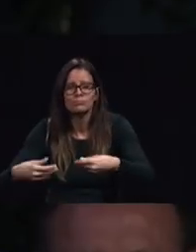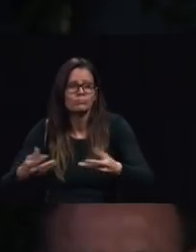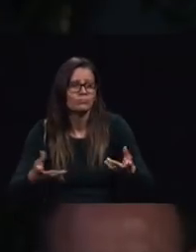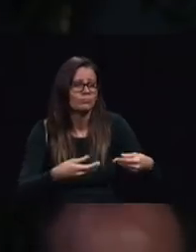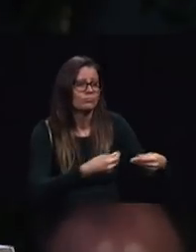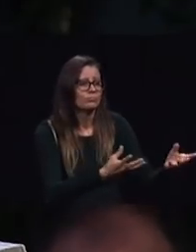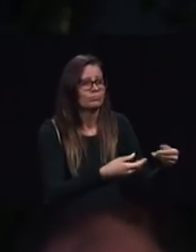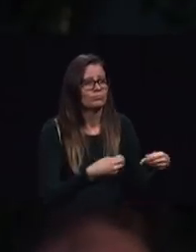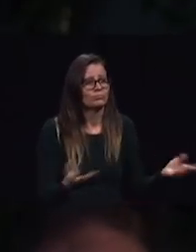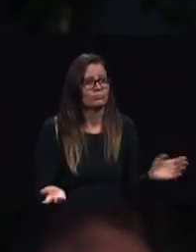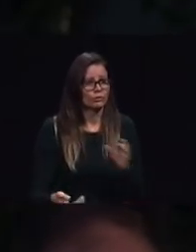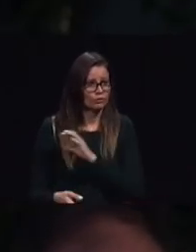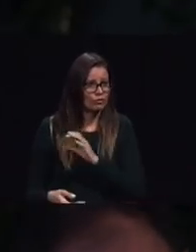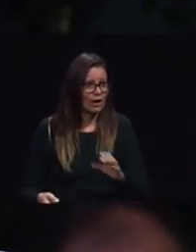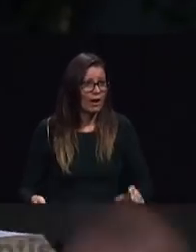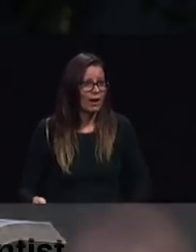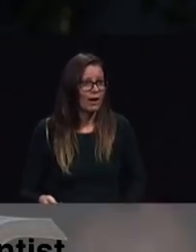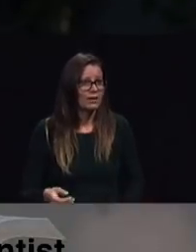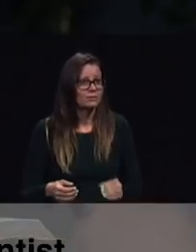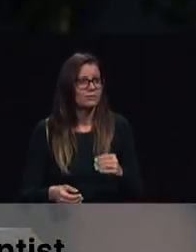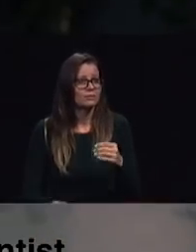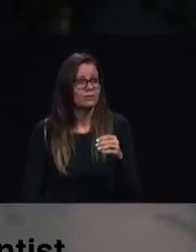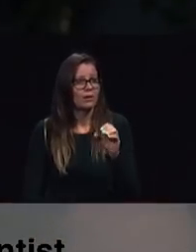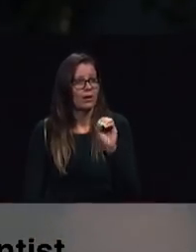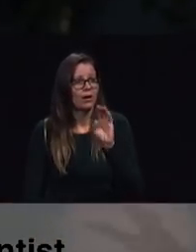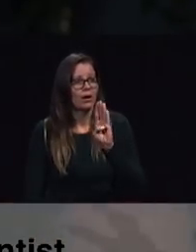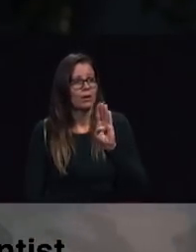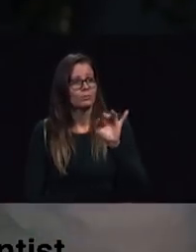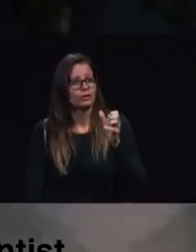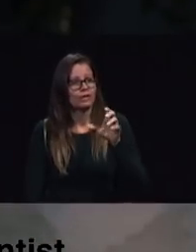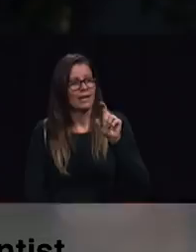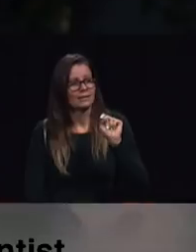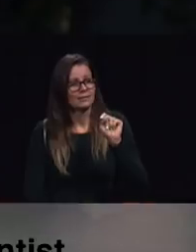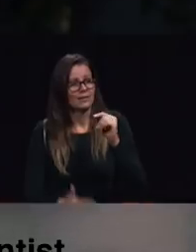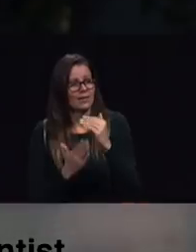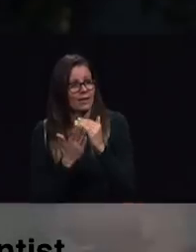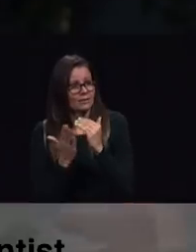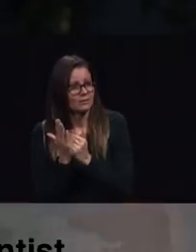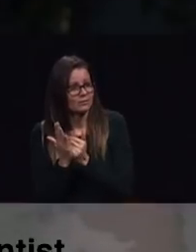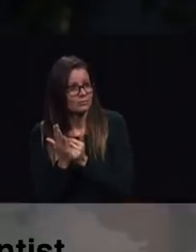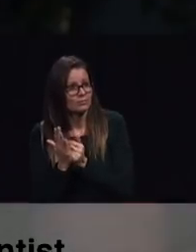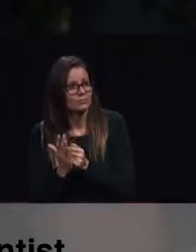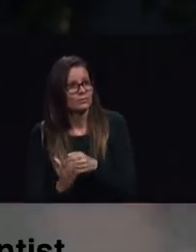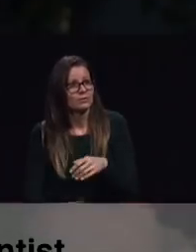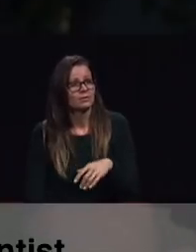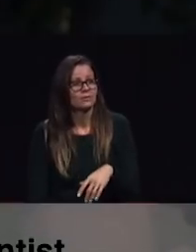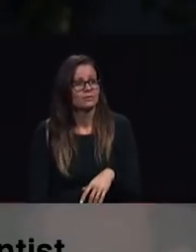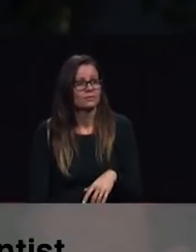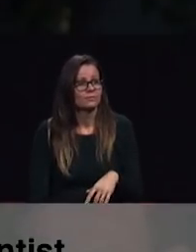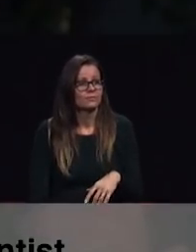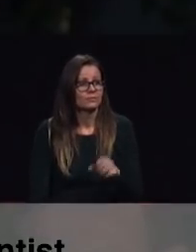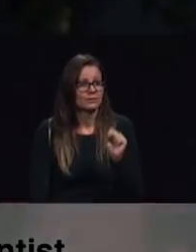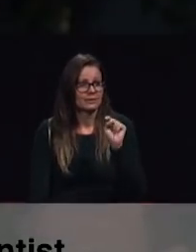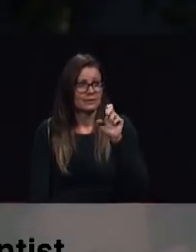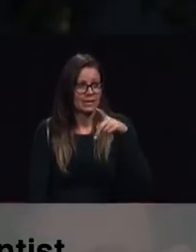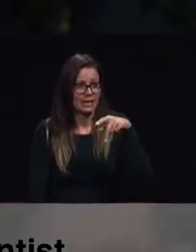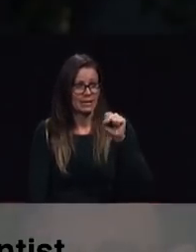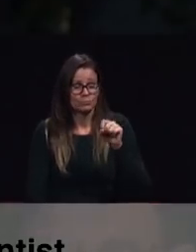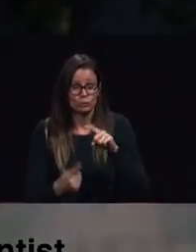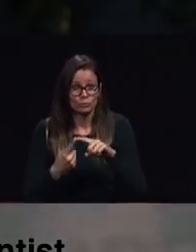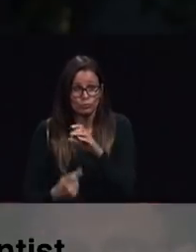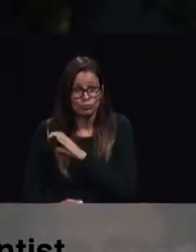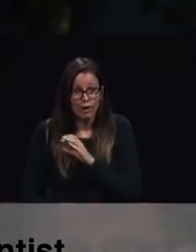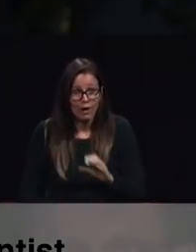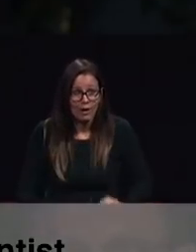desire of ages steps to Christ which is the 125th anniversary this year of steps to Christ the